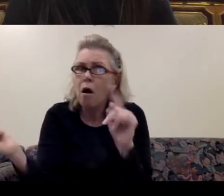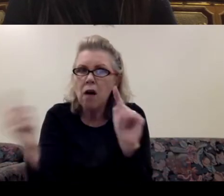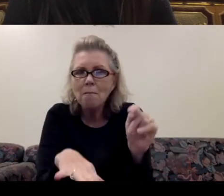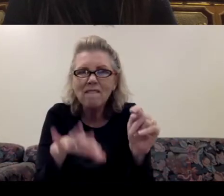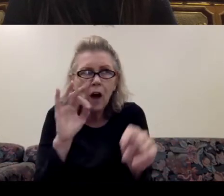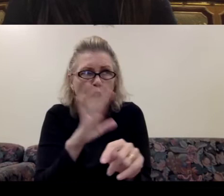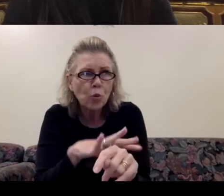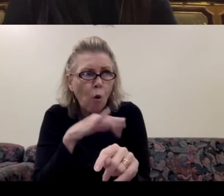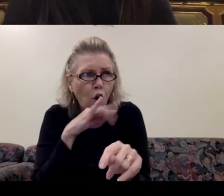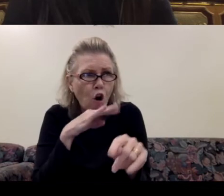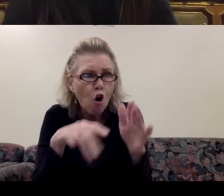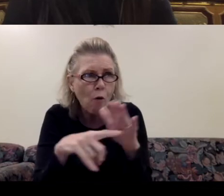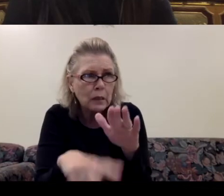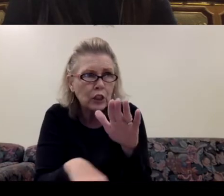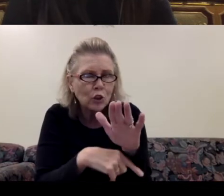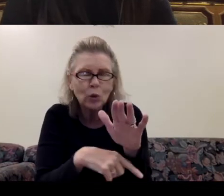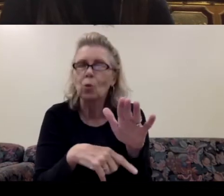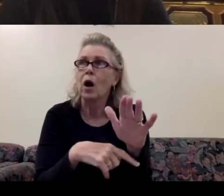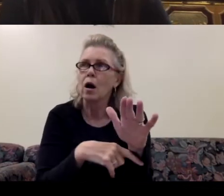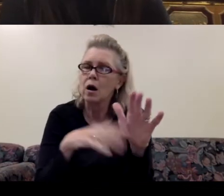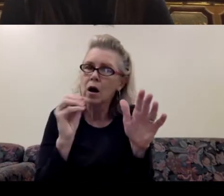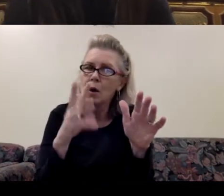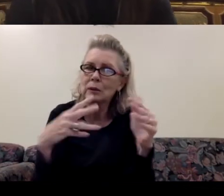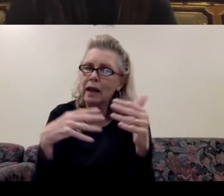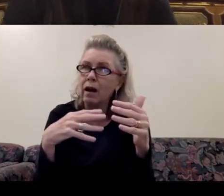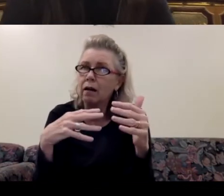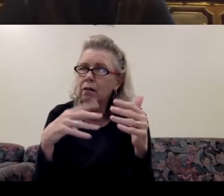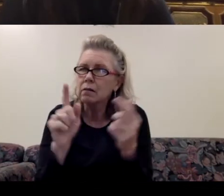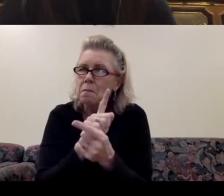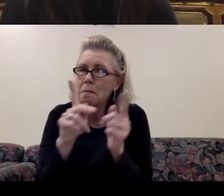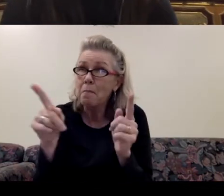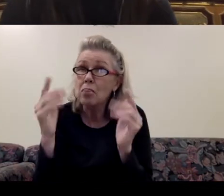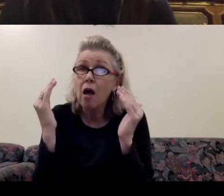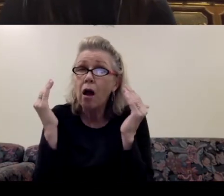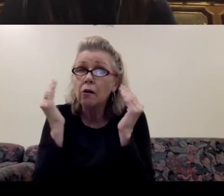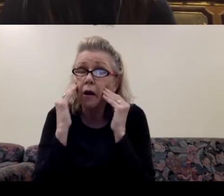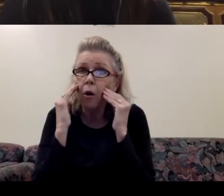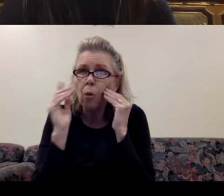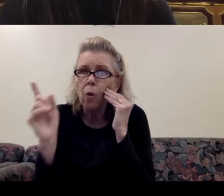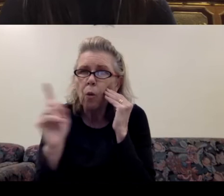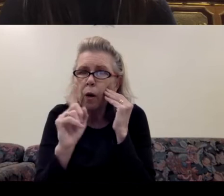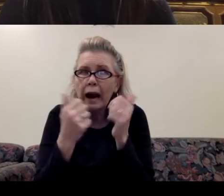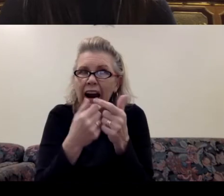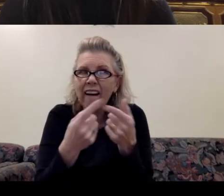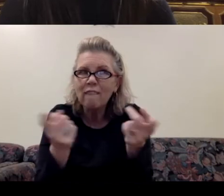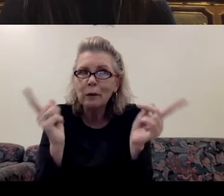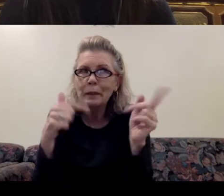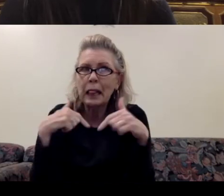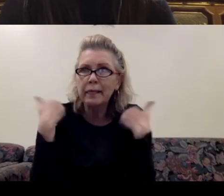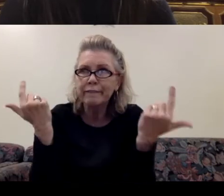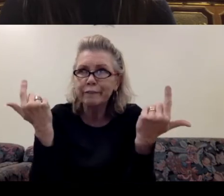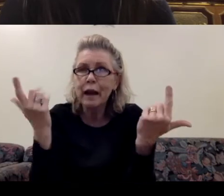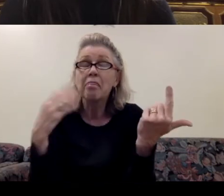scary to meet people that know where everybody is. They have maps.